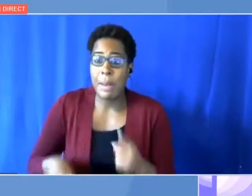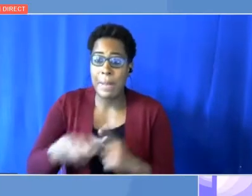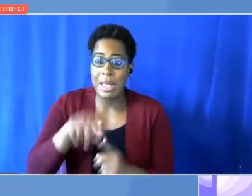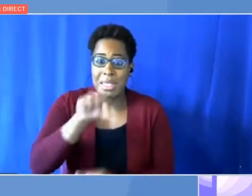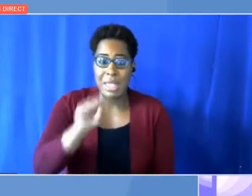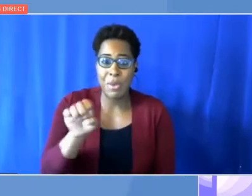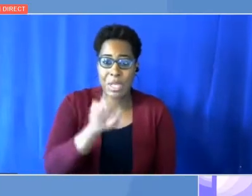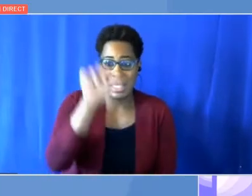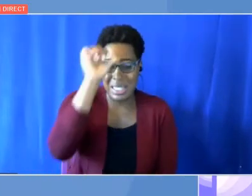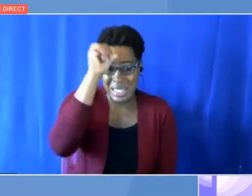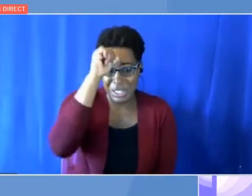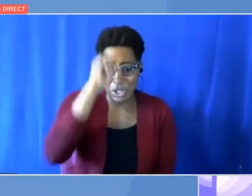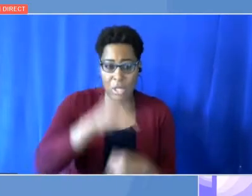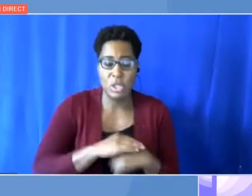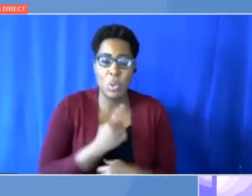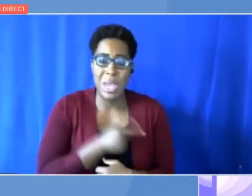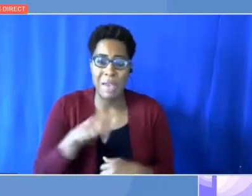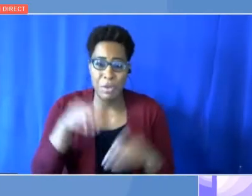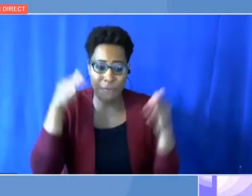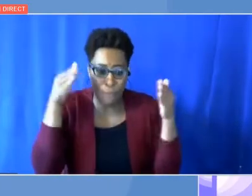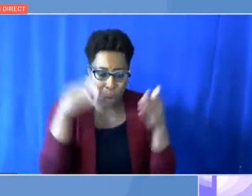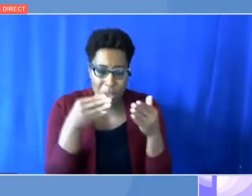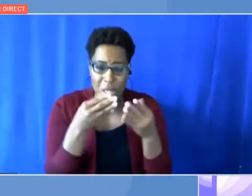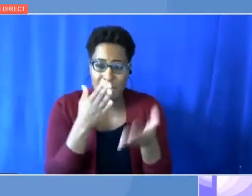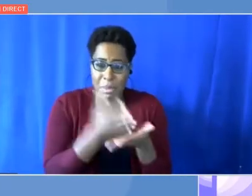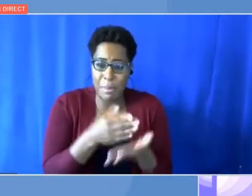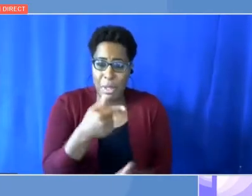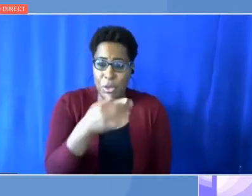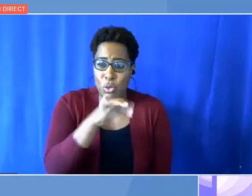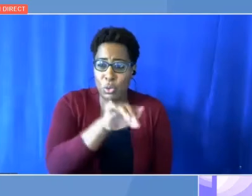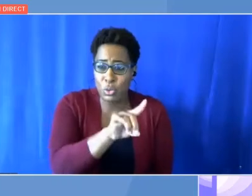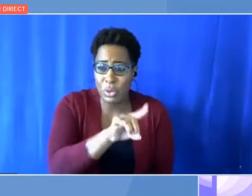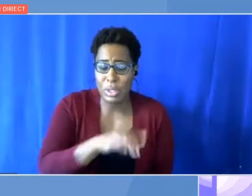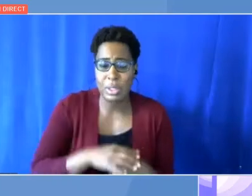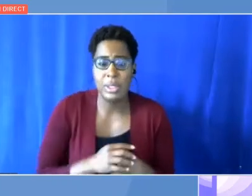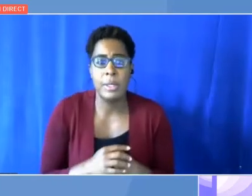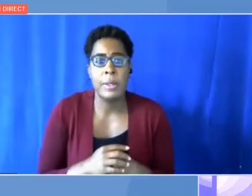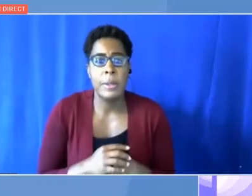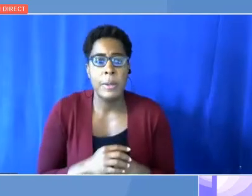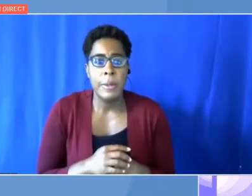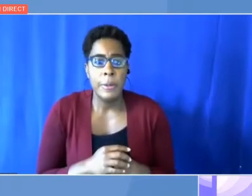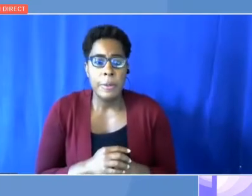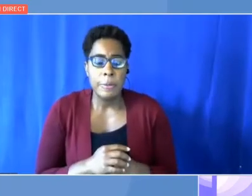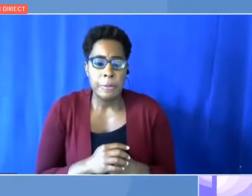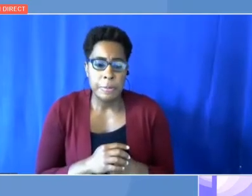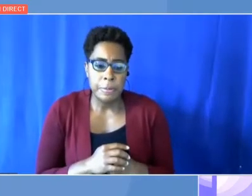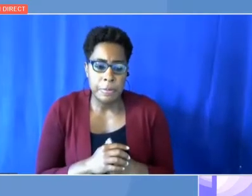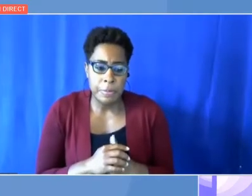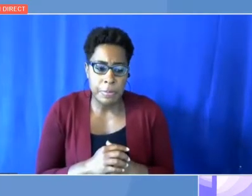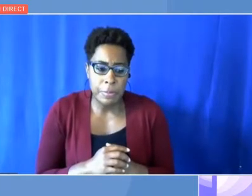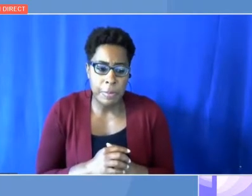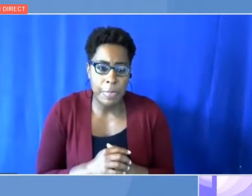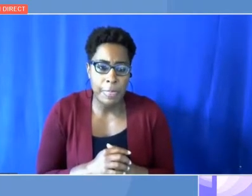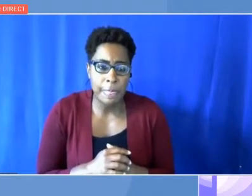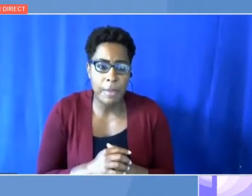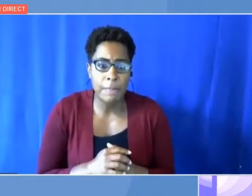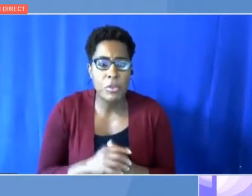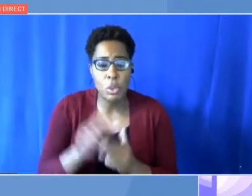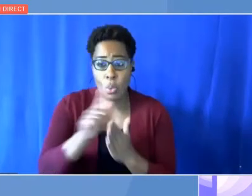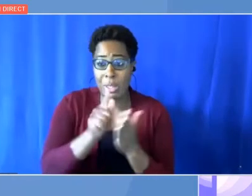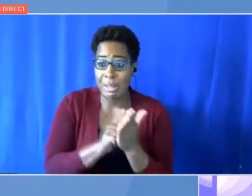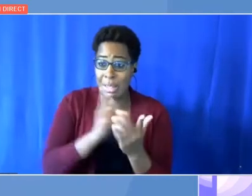Greece. The multilateral financial institution has to make efforts together with the private to provide this. The legal environment